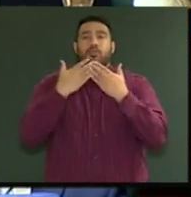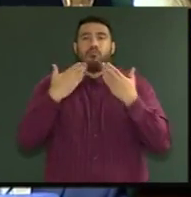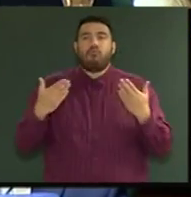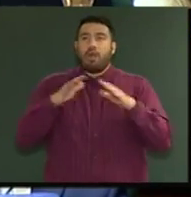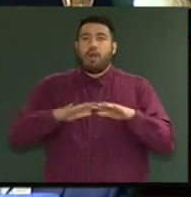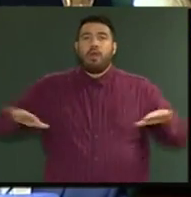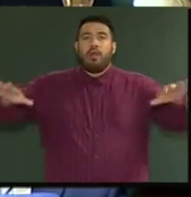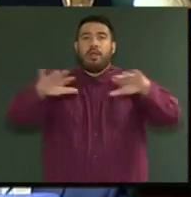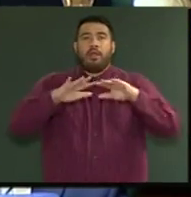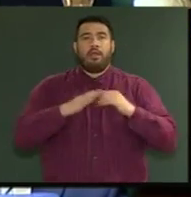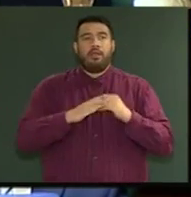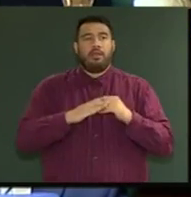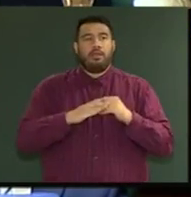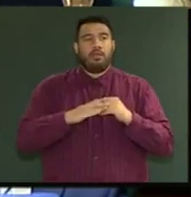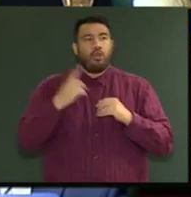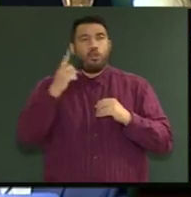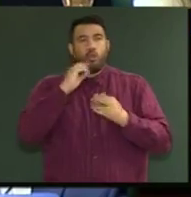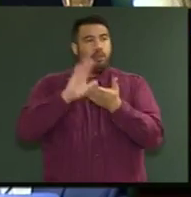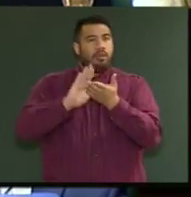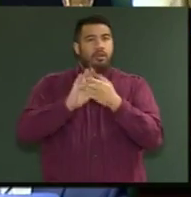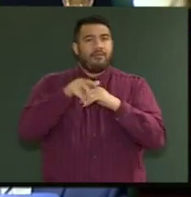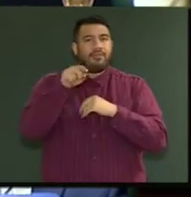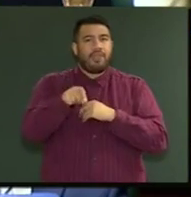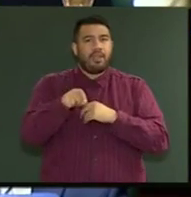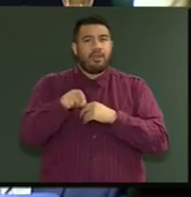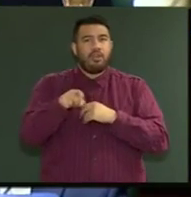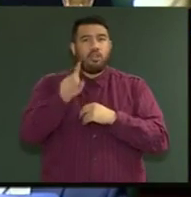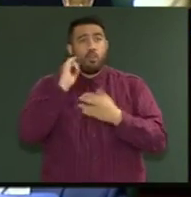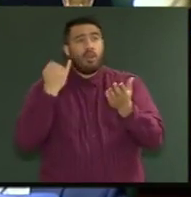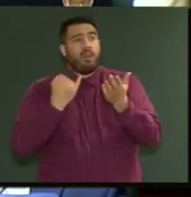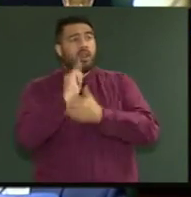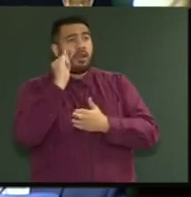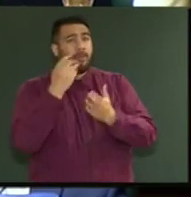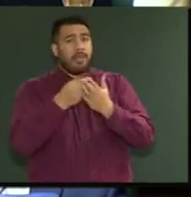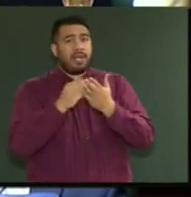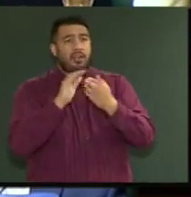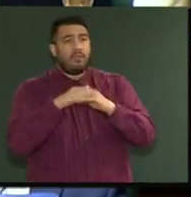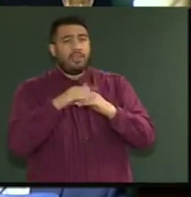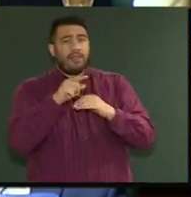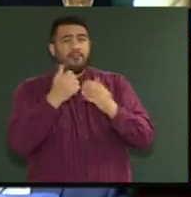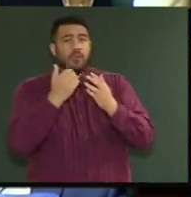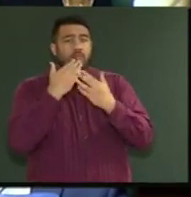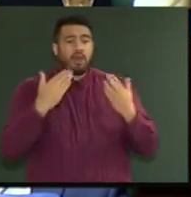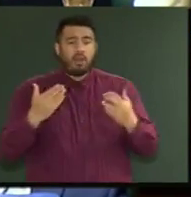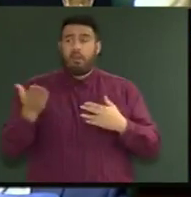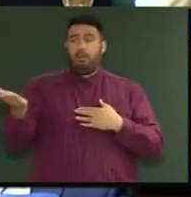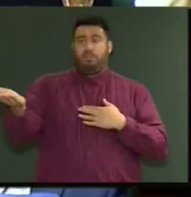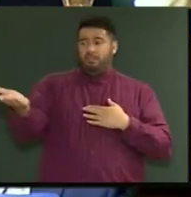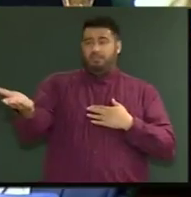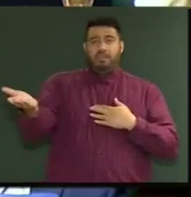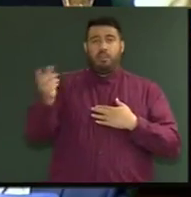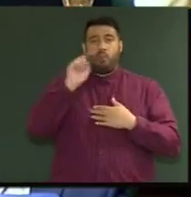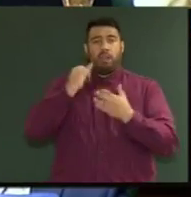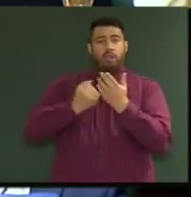somebody going to speak up about $10 million against Māori? Hold on, shh, shh. Oh, they are. They are going to